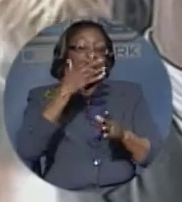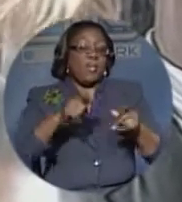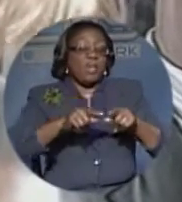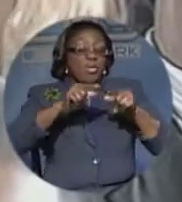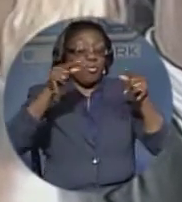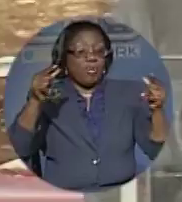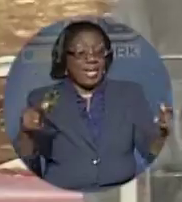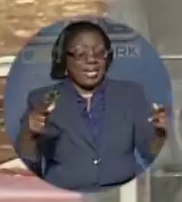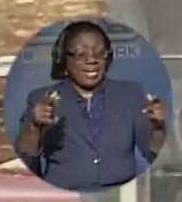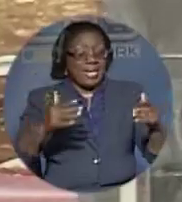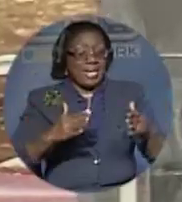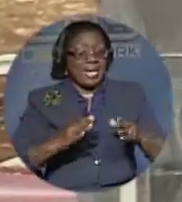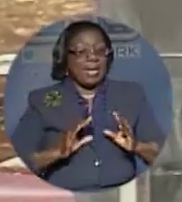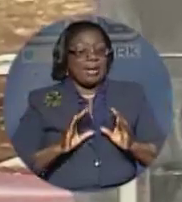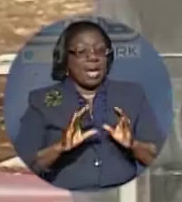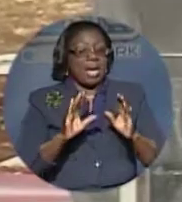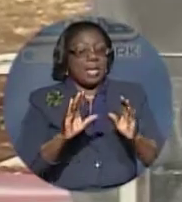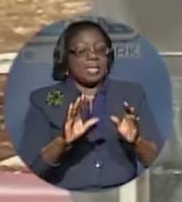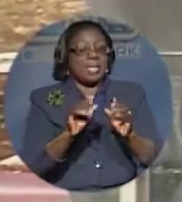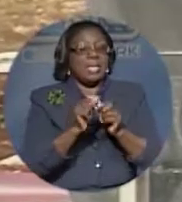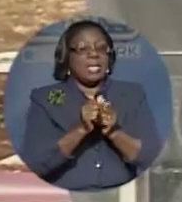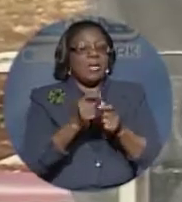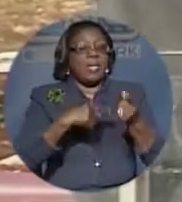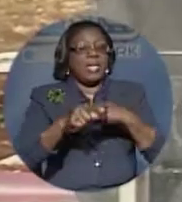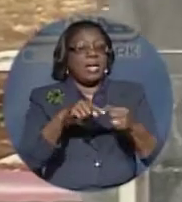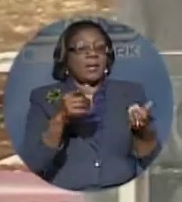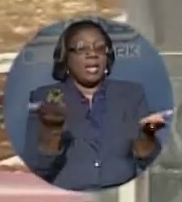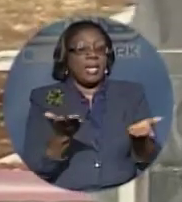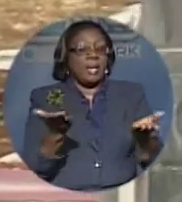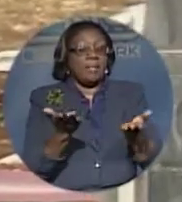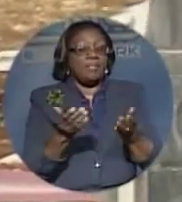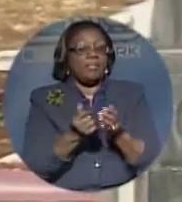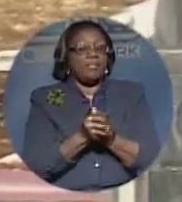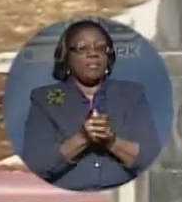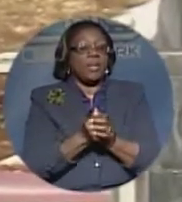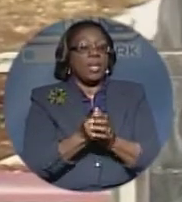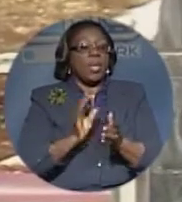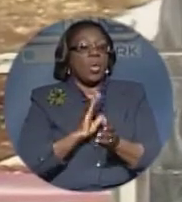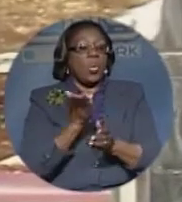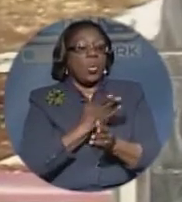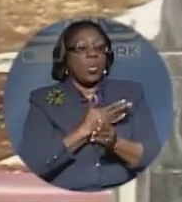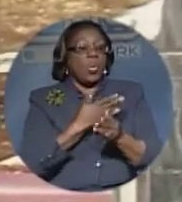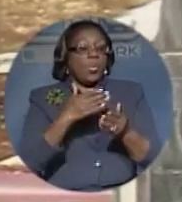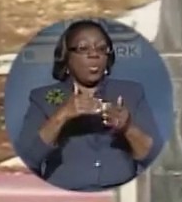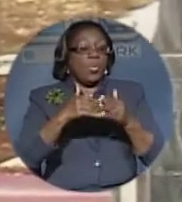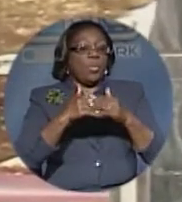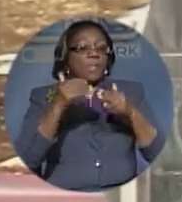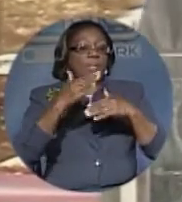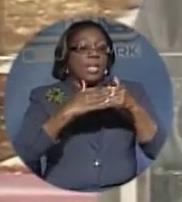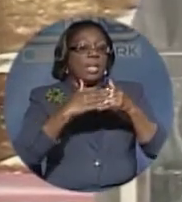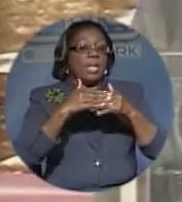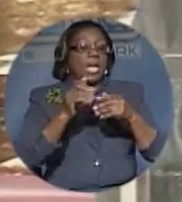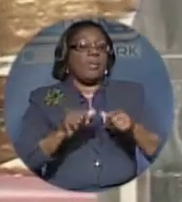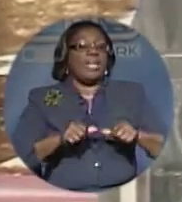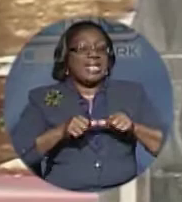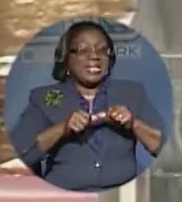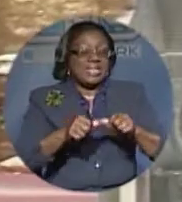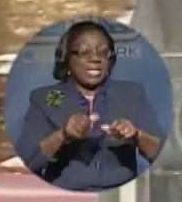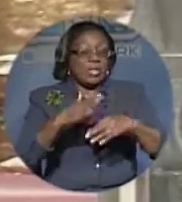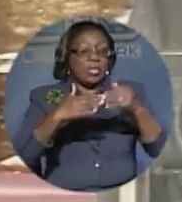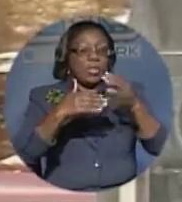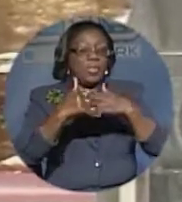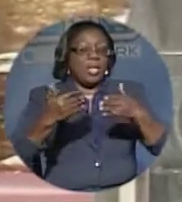Providence, whether by air or by sea. We built, and will continue to build, the most